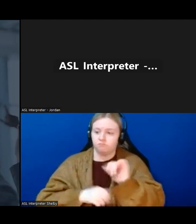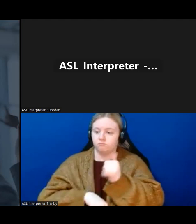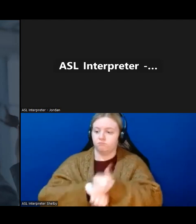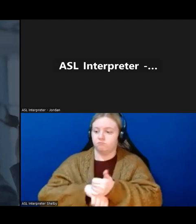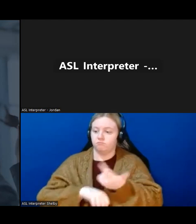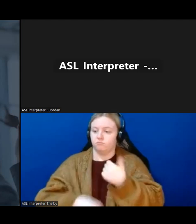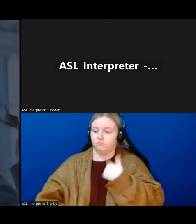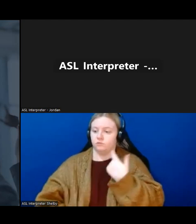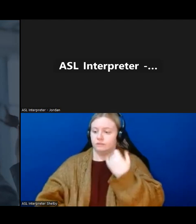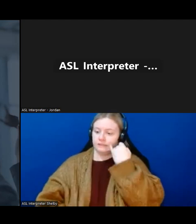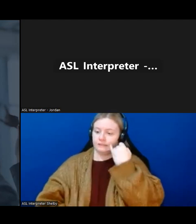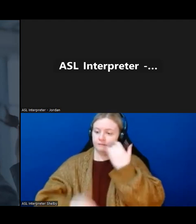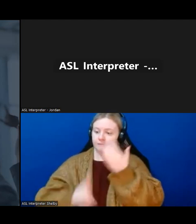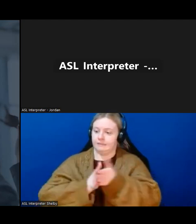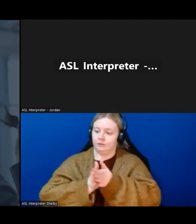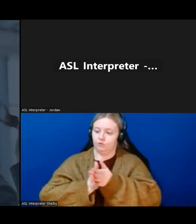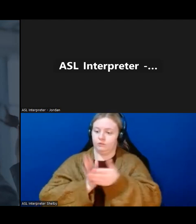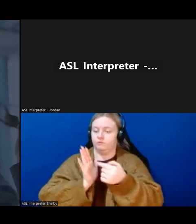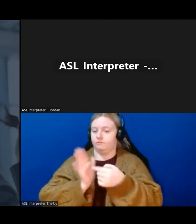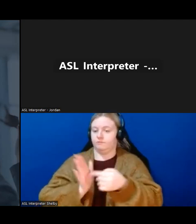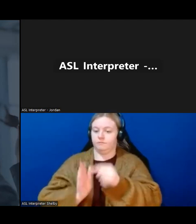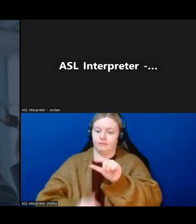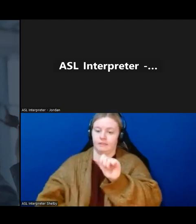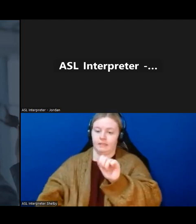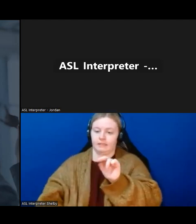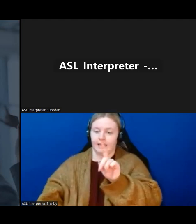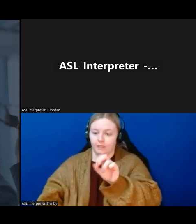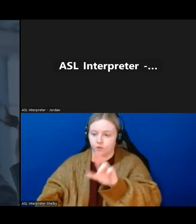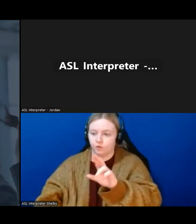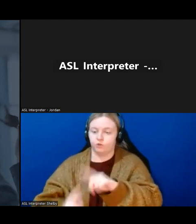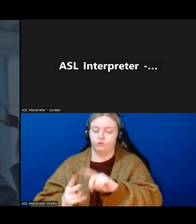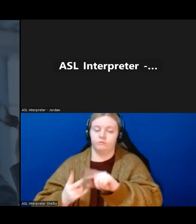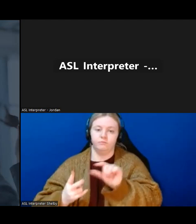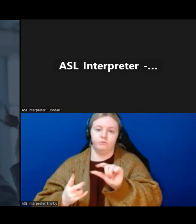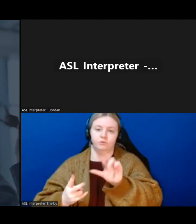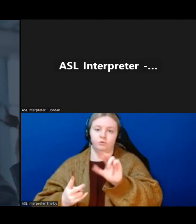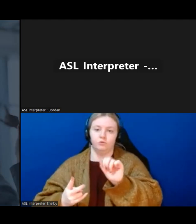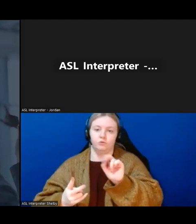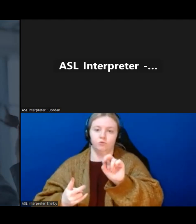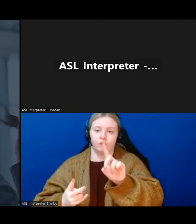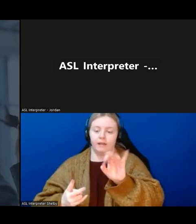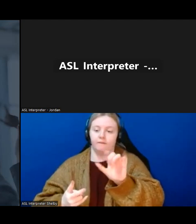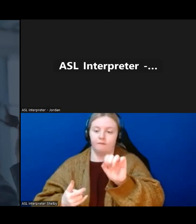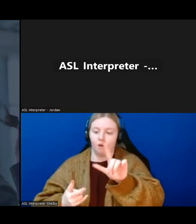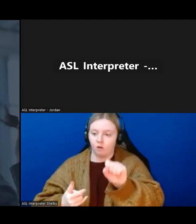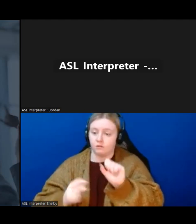interest in having a session, say, in Gander or Grand Falls, can that be arranged if they reach out to